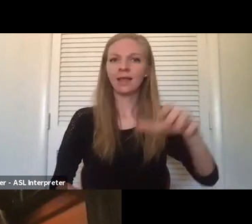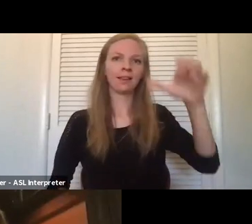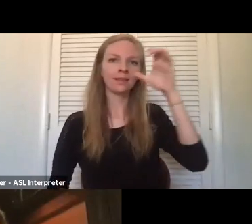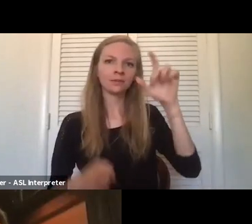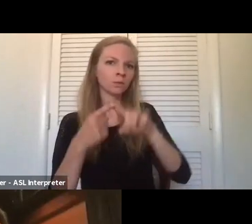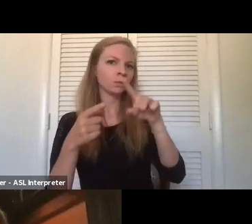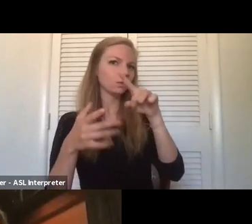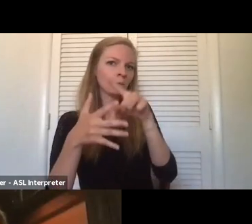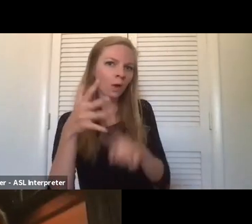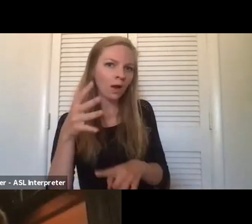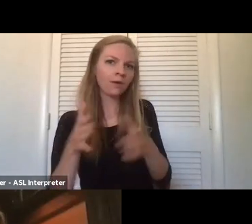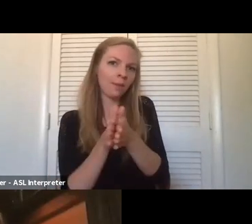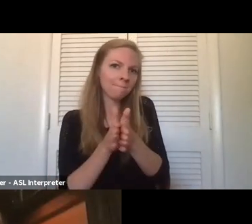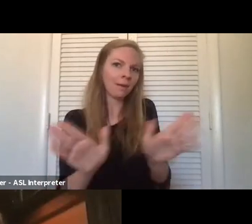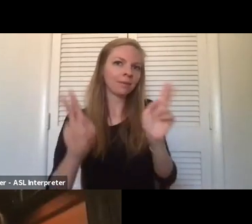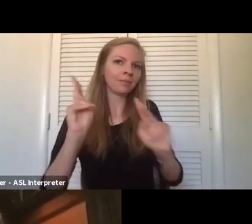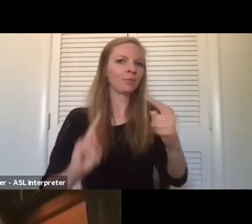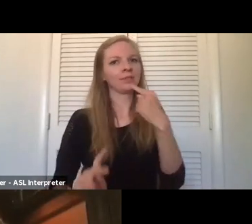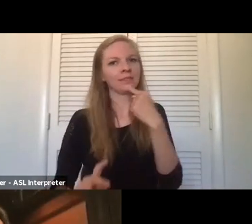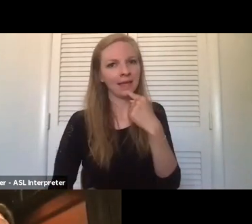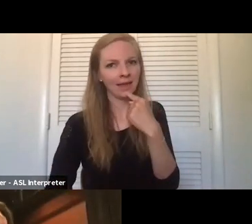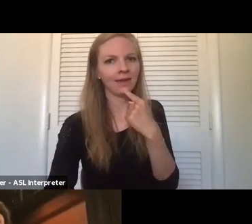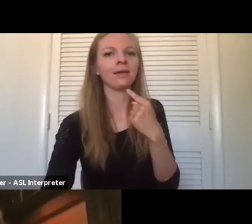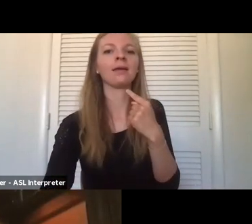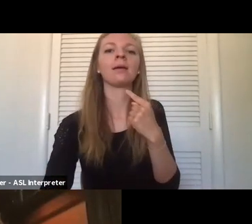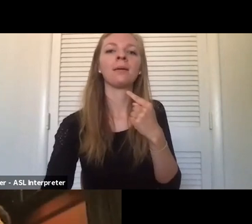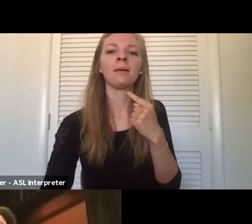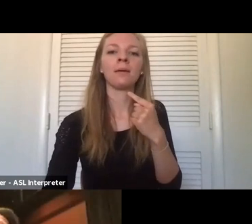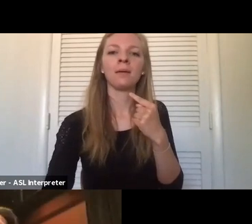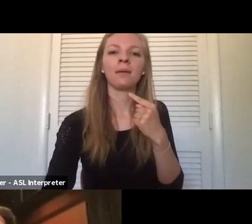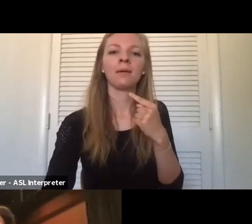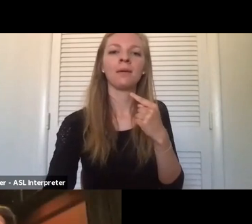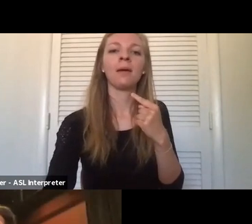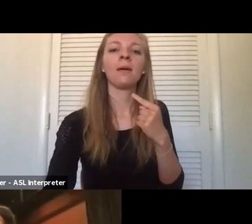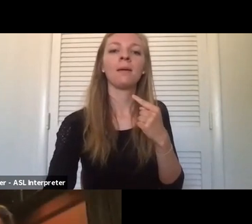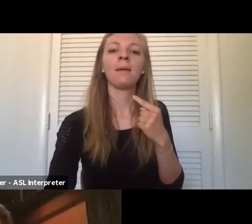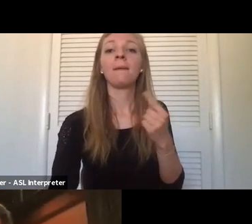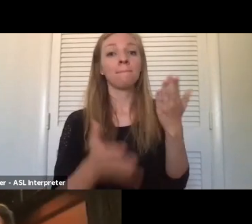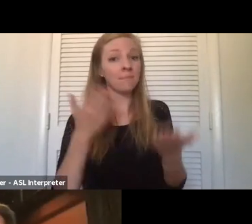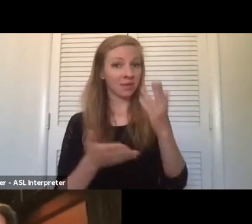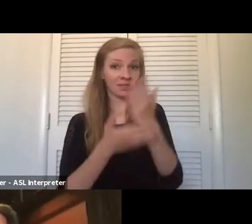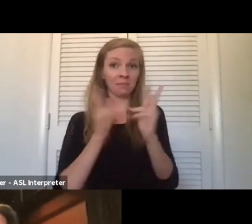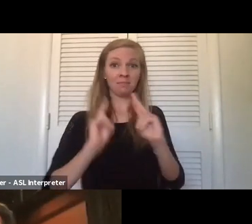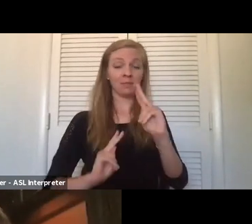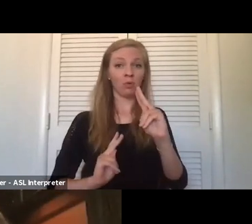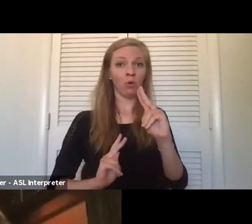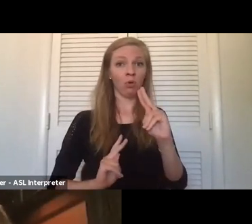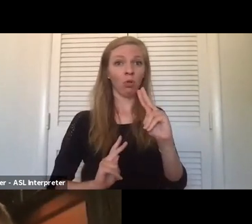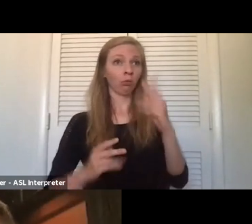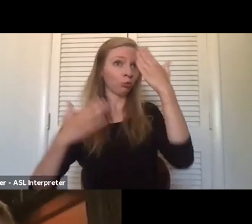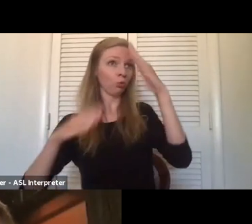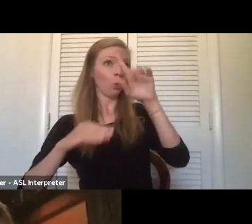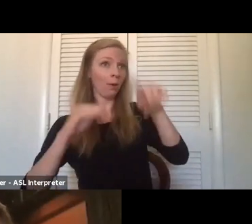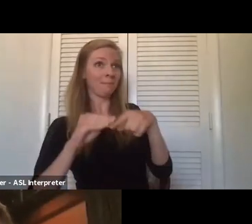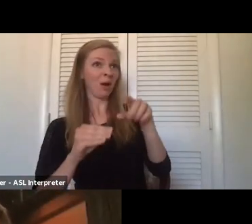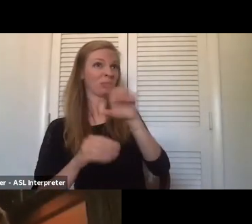as individuals who may be able-bodied or may not be aware of that disability, we may not have